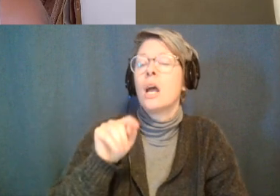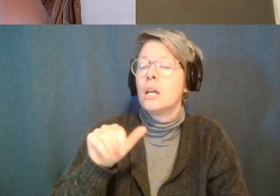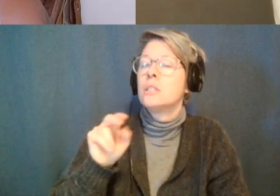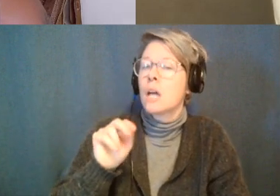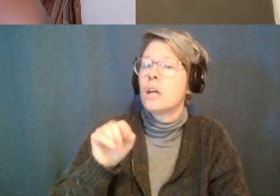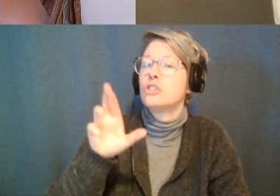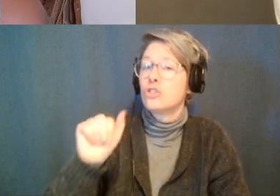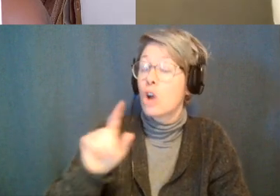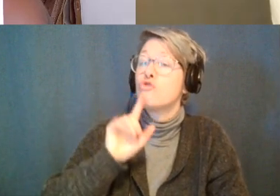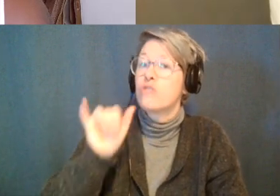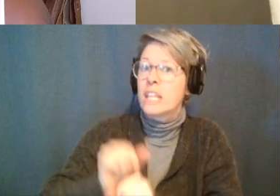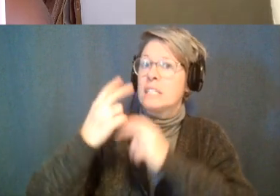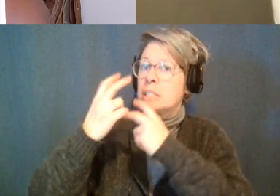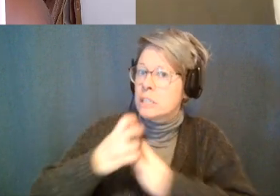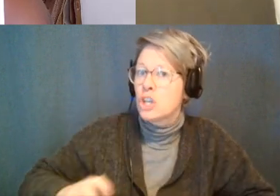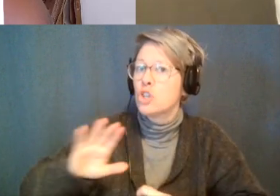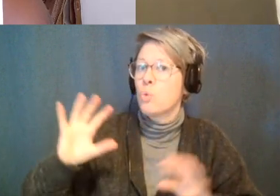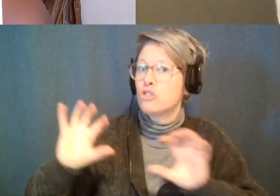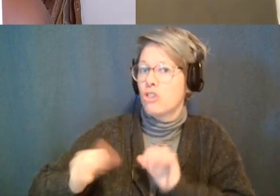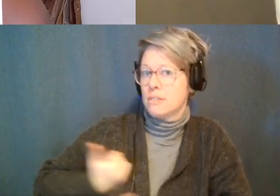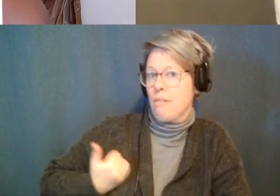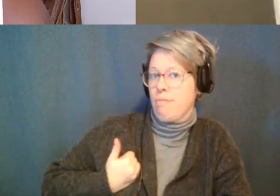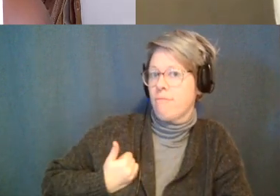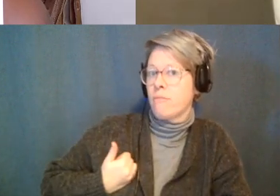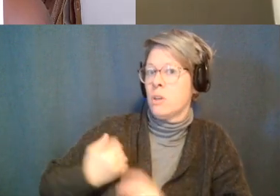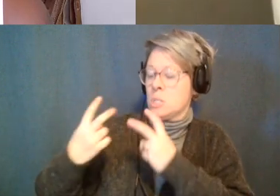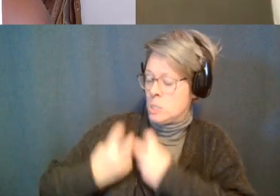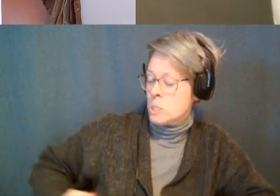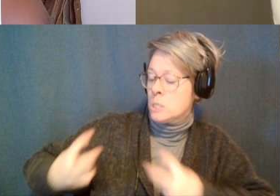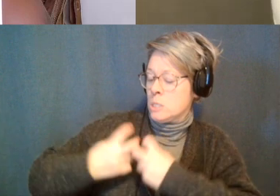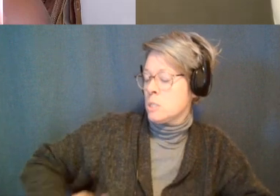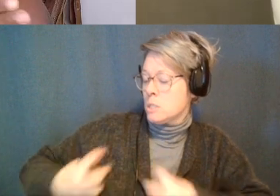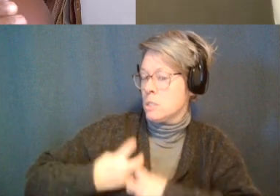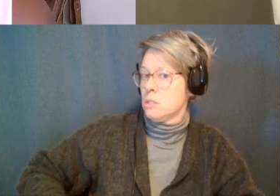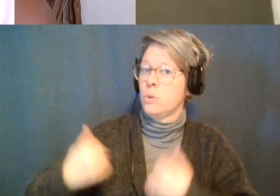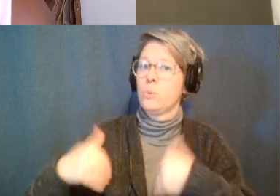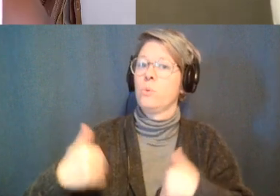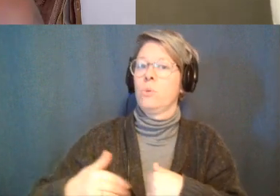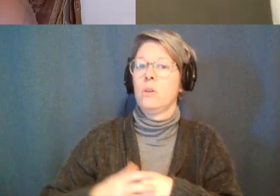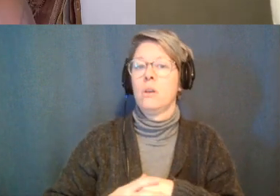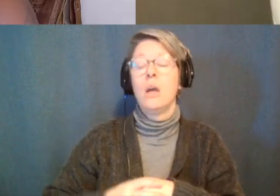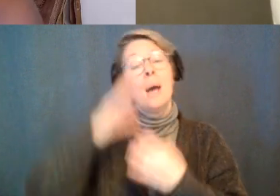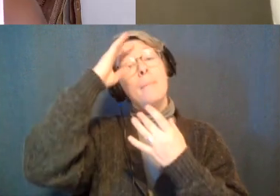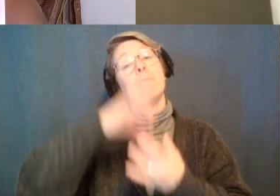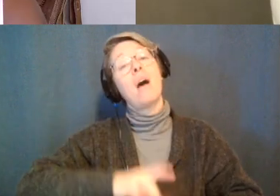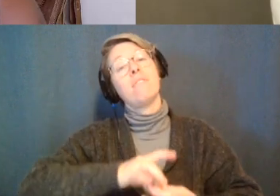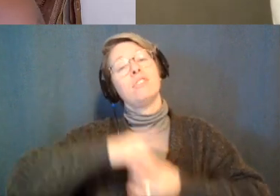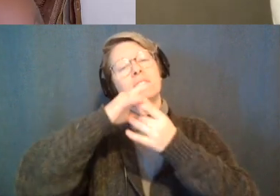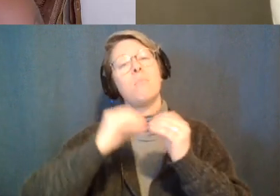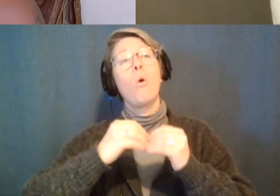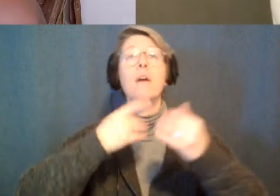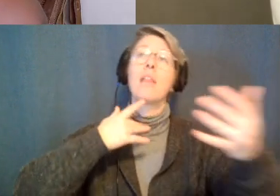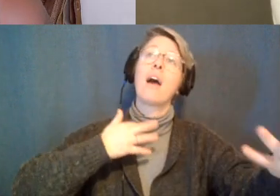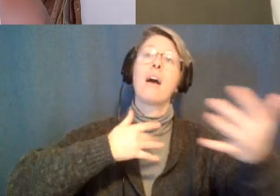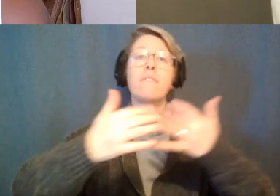work right and you're in it and the thing is it's like the difference between that and just natural mindfulness like you let the thoughts come and it goes it's